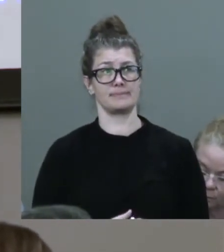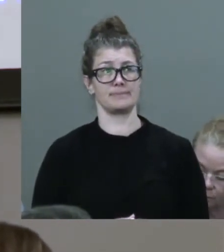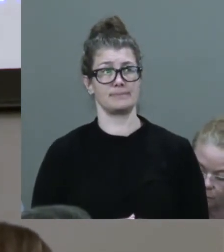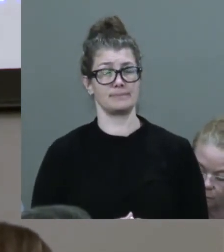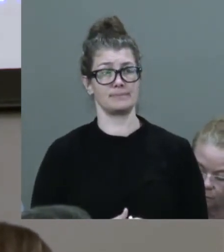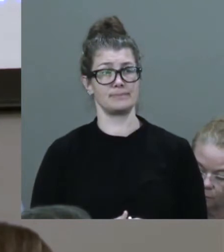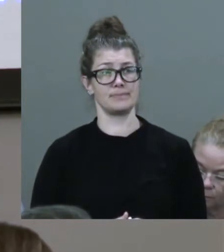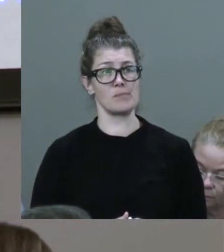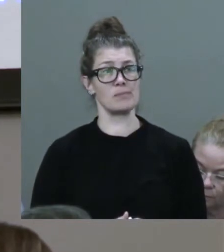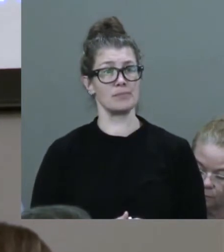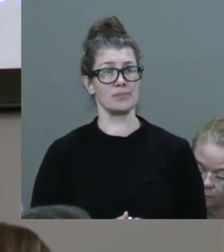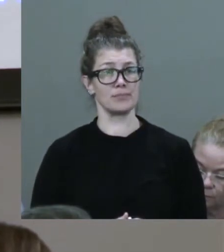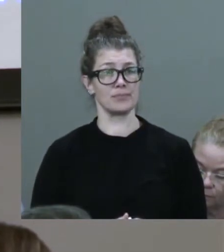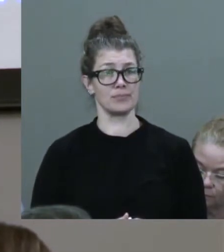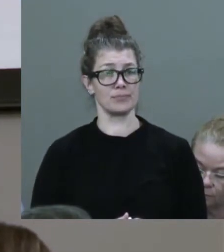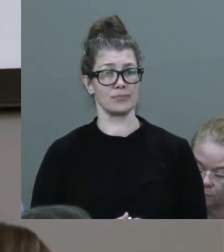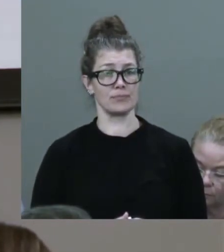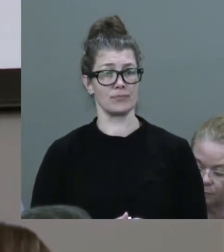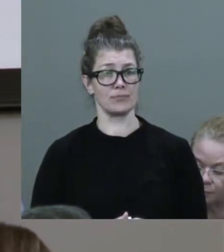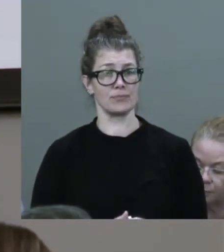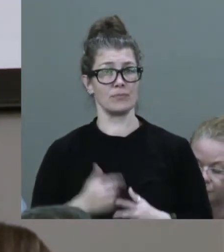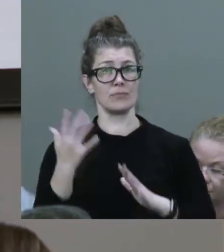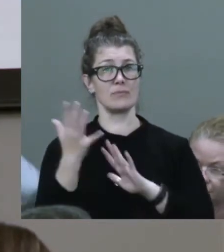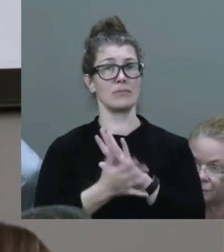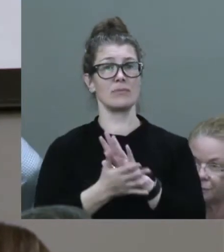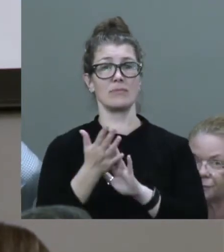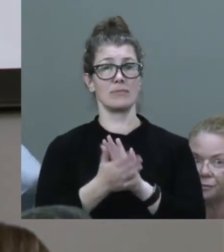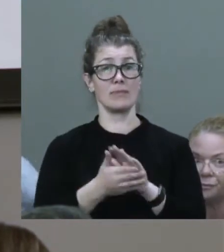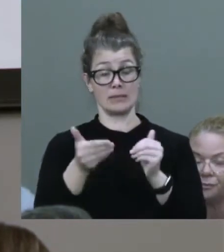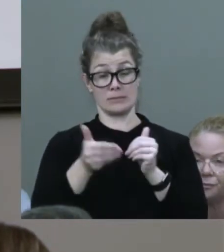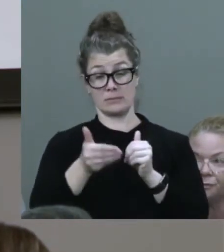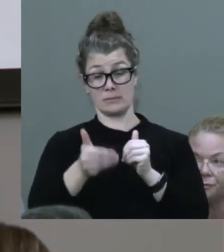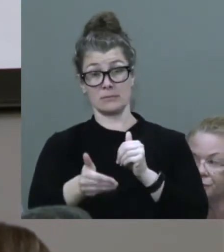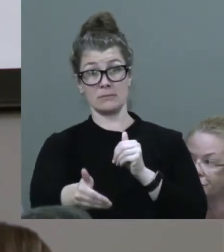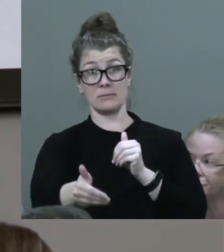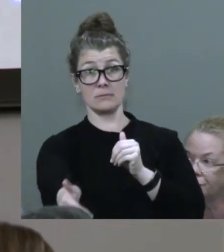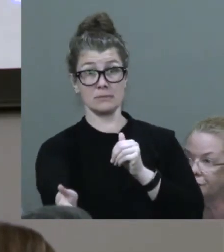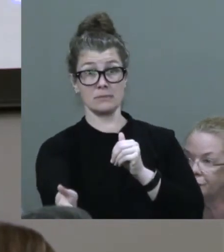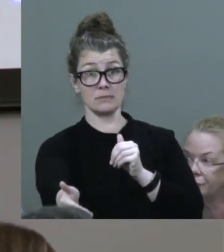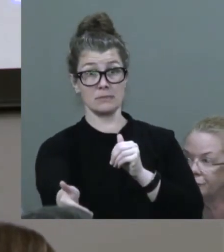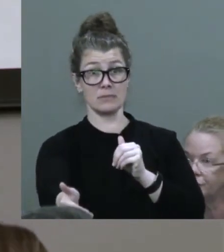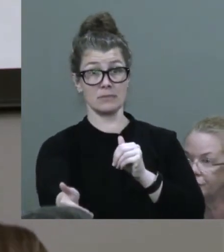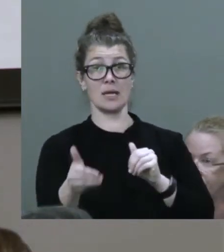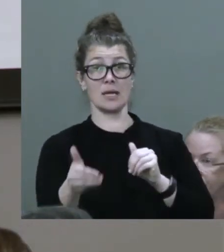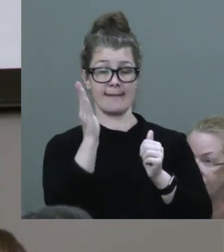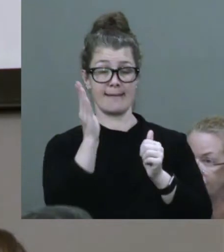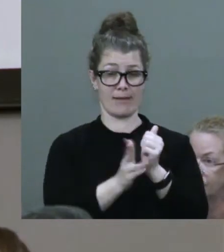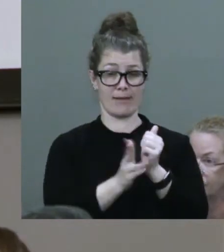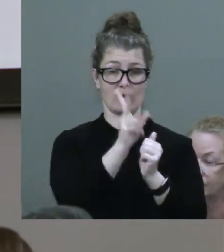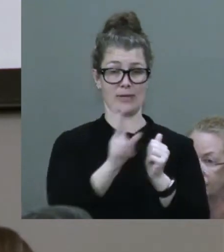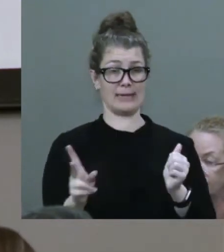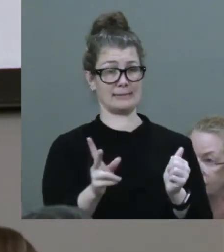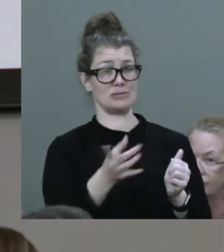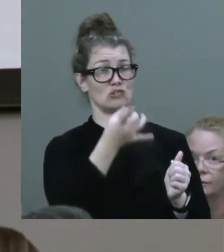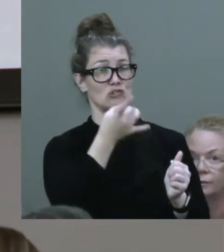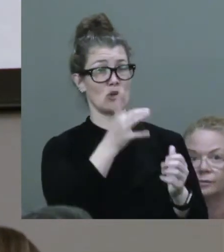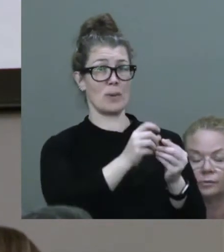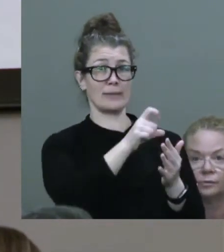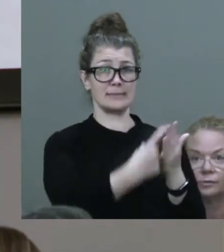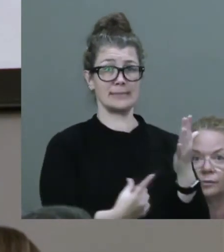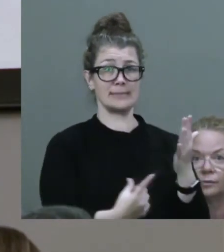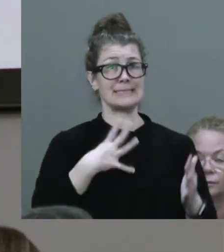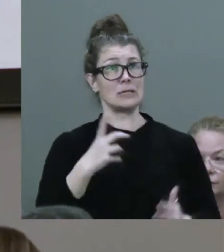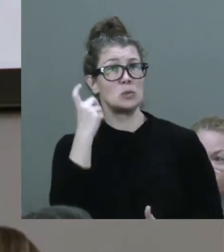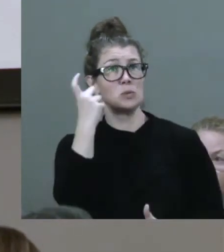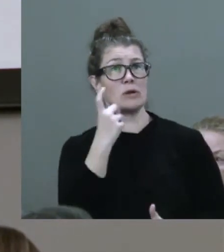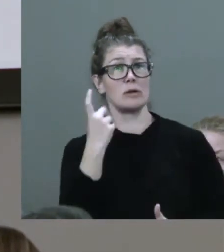So that no generation, no disabled child ever again has to wonder whether